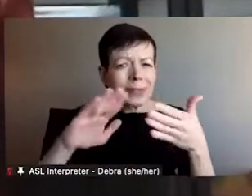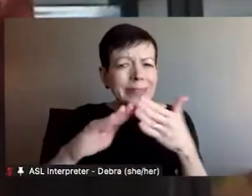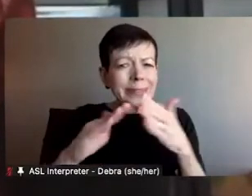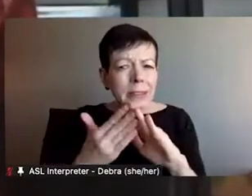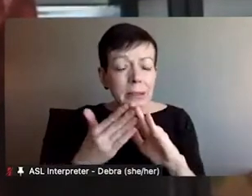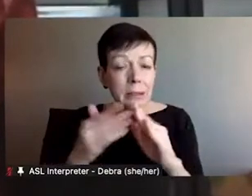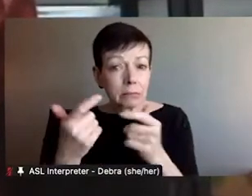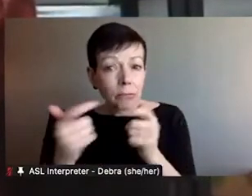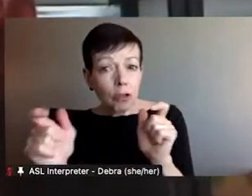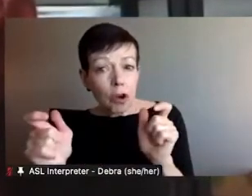Kherson,